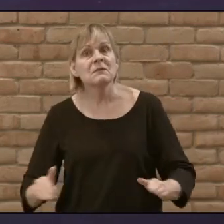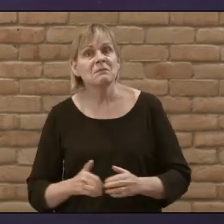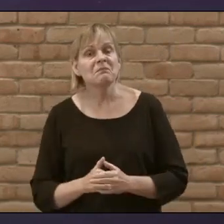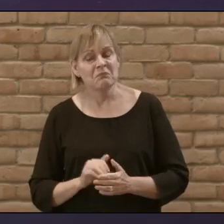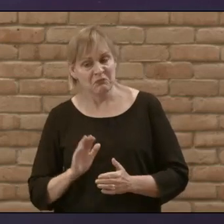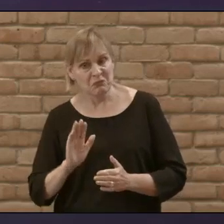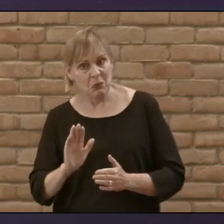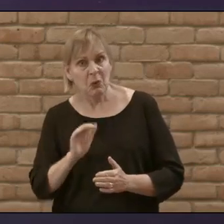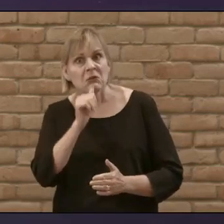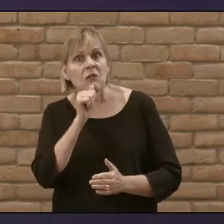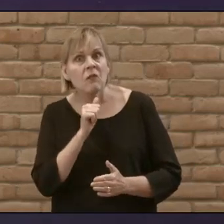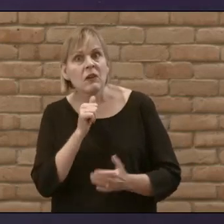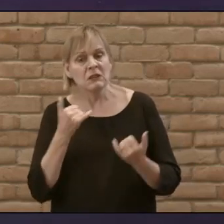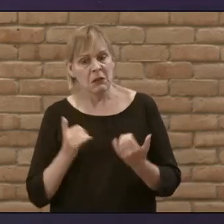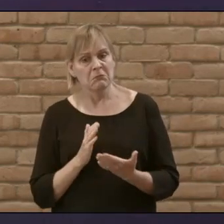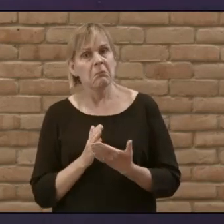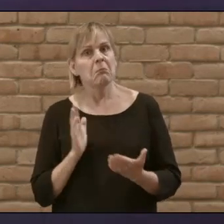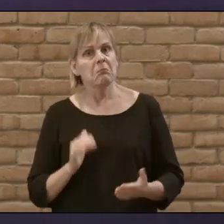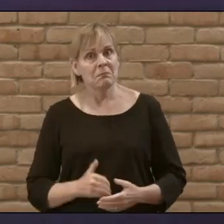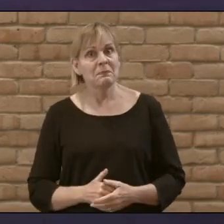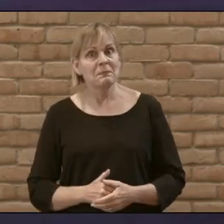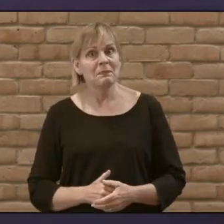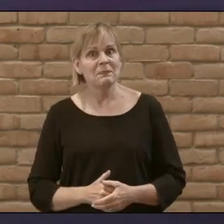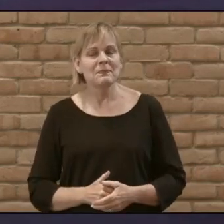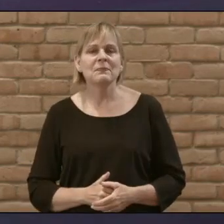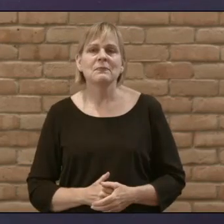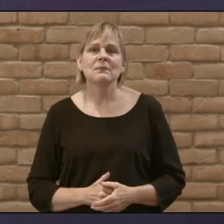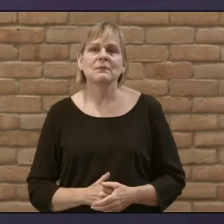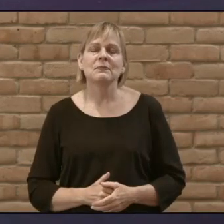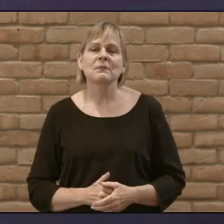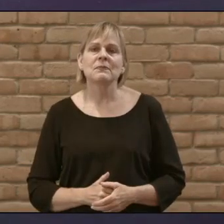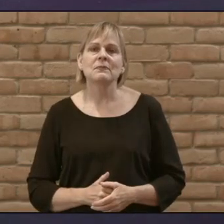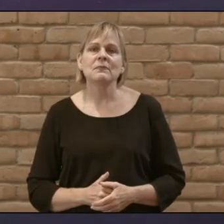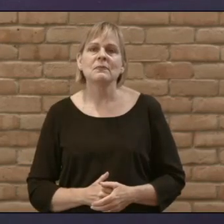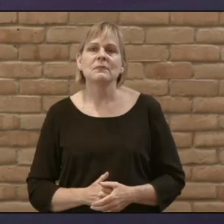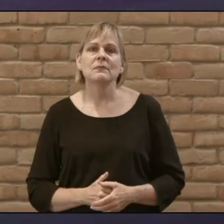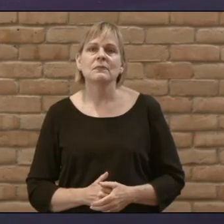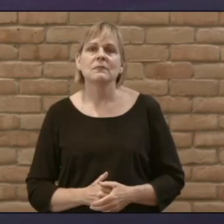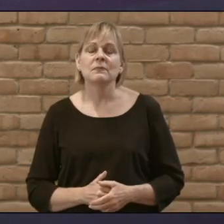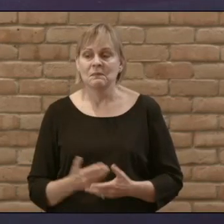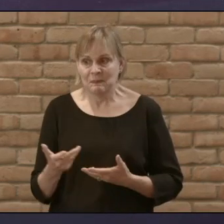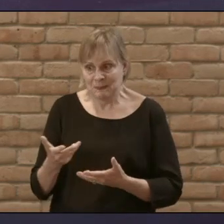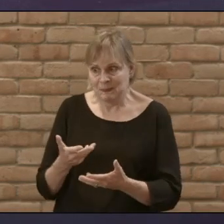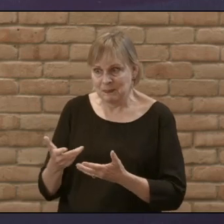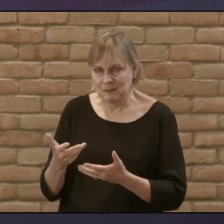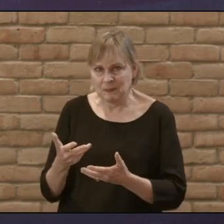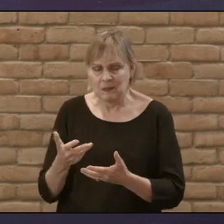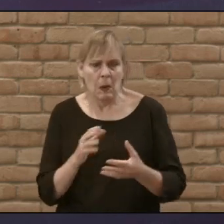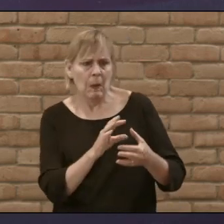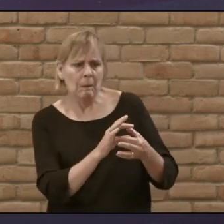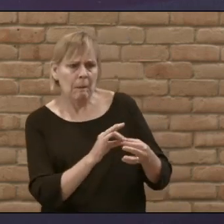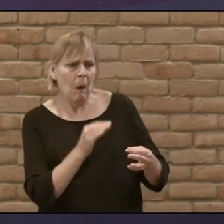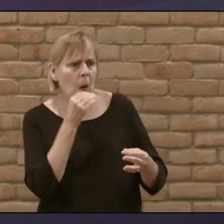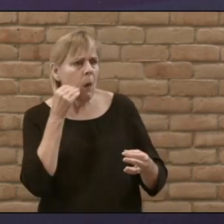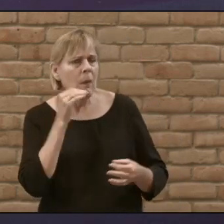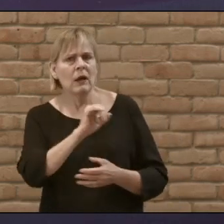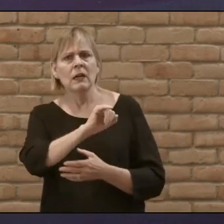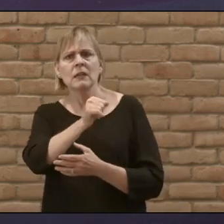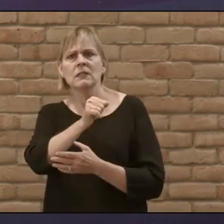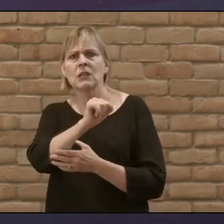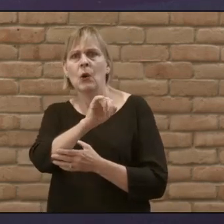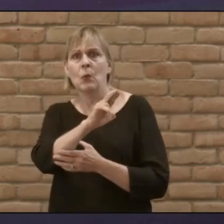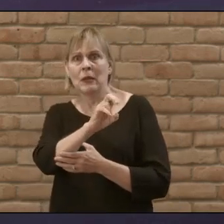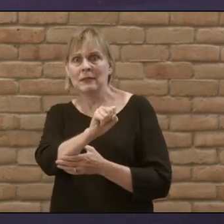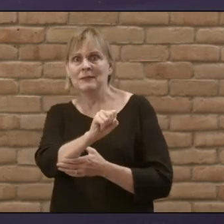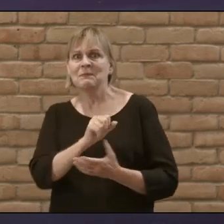Your suffering is over. While he was still speaking to her, messengers arrived from the home of Jairus, the leader of the